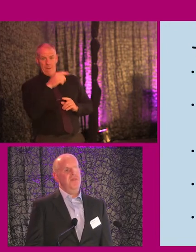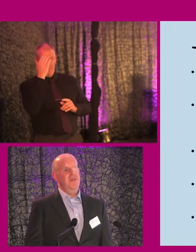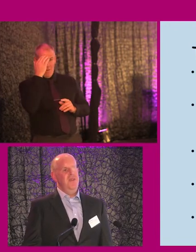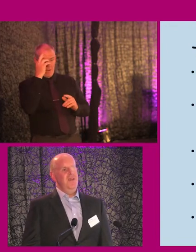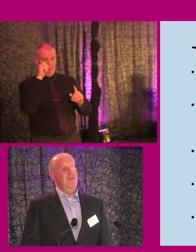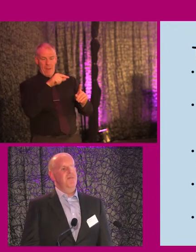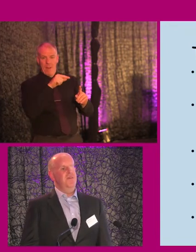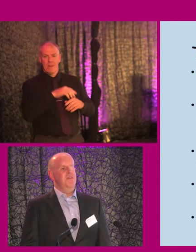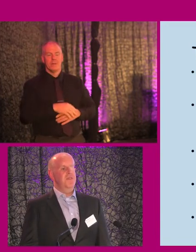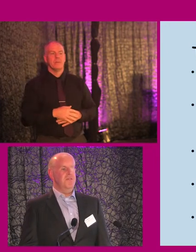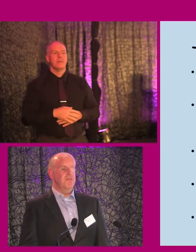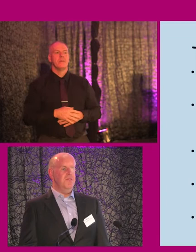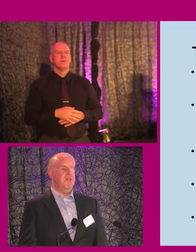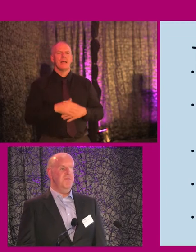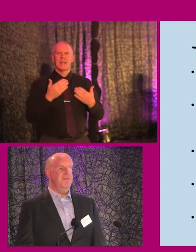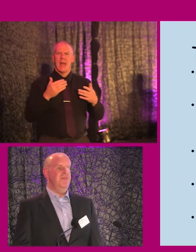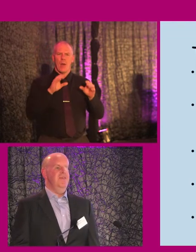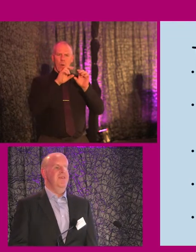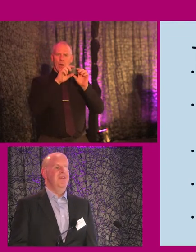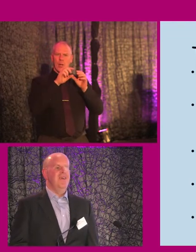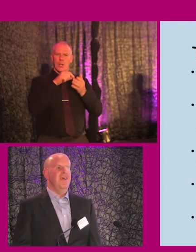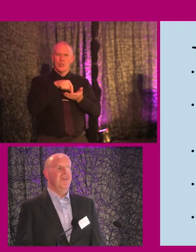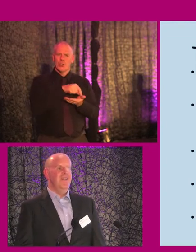remember. I think it's a donut shop now.